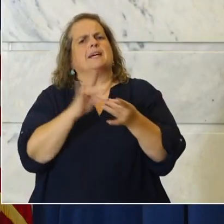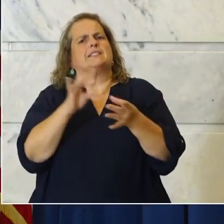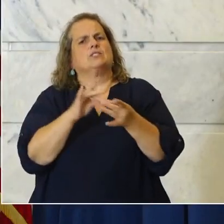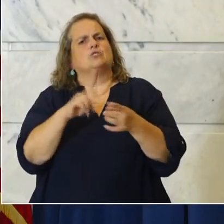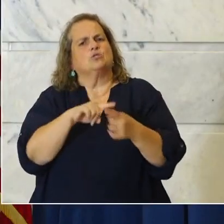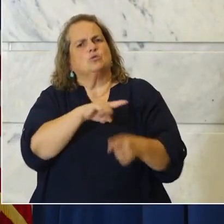on it.